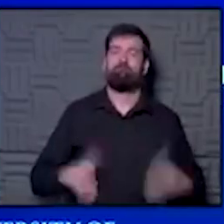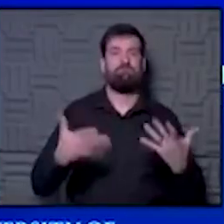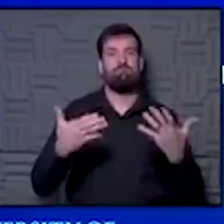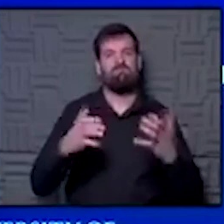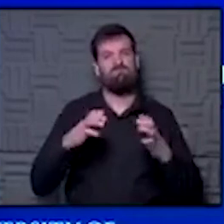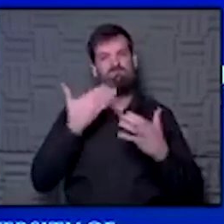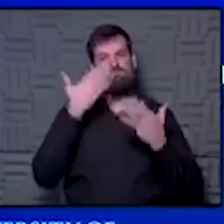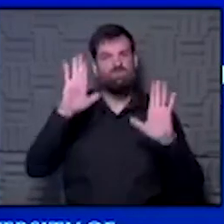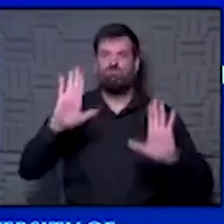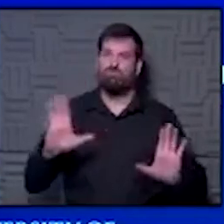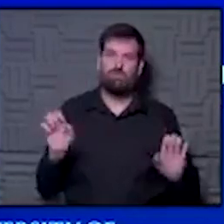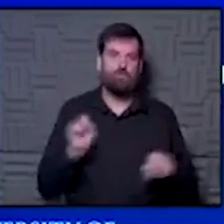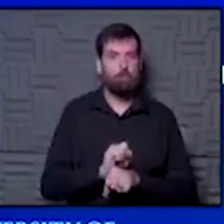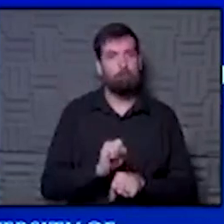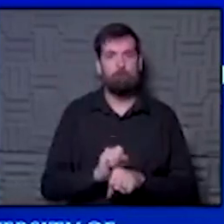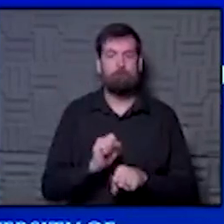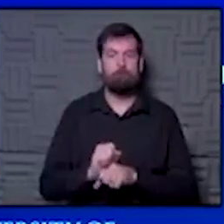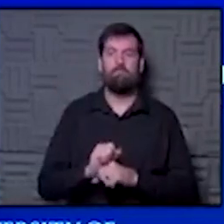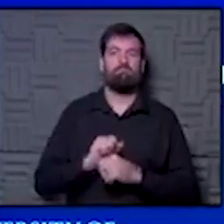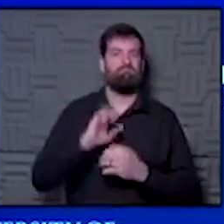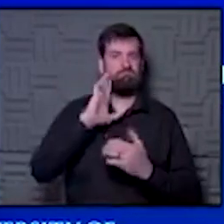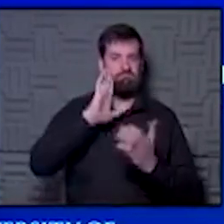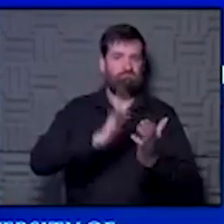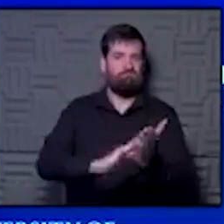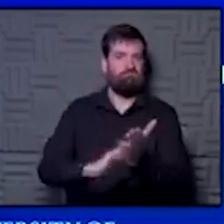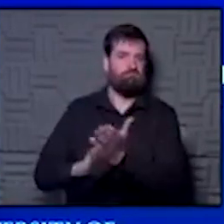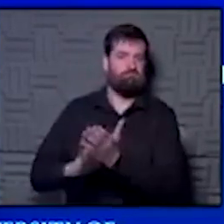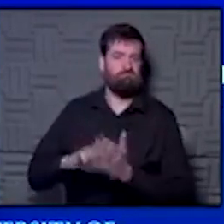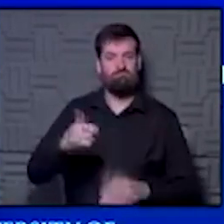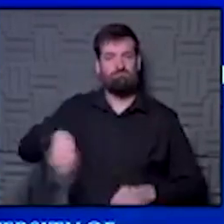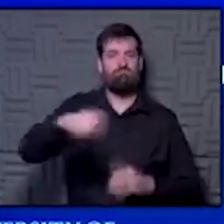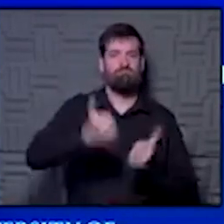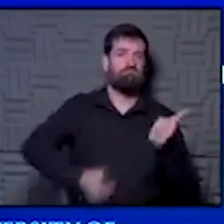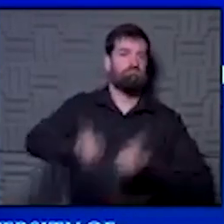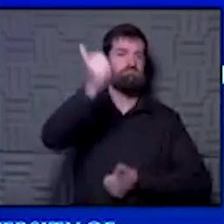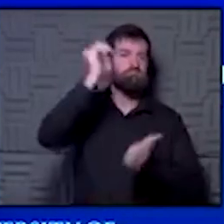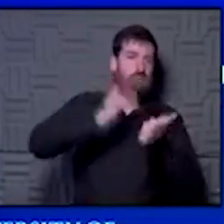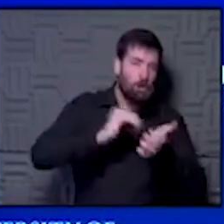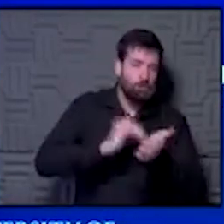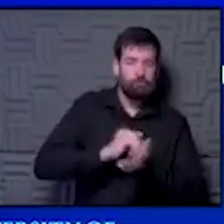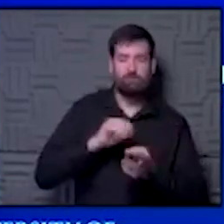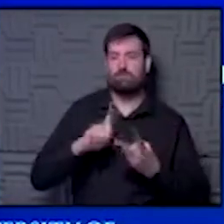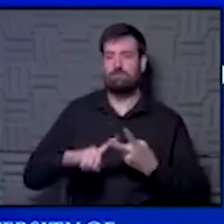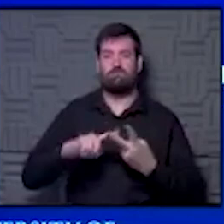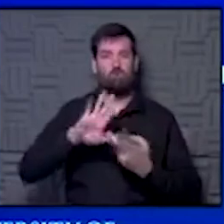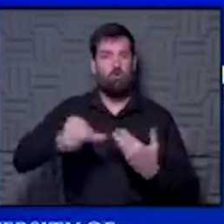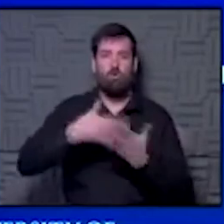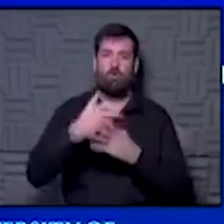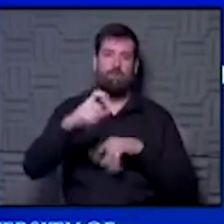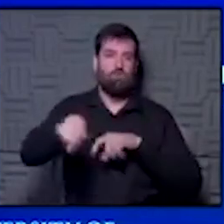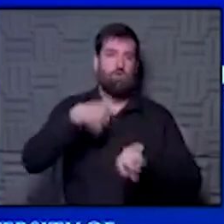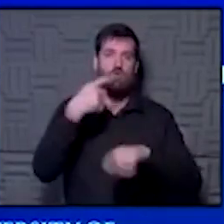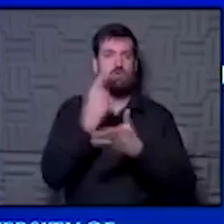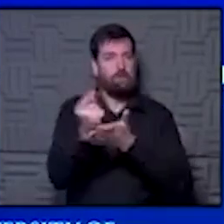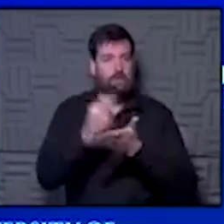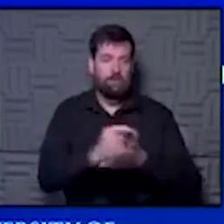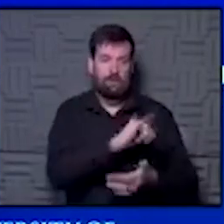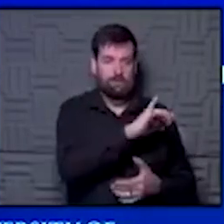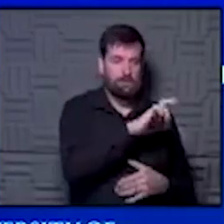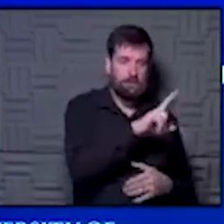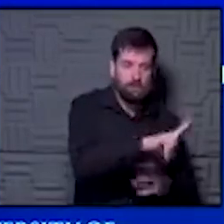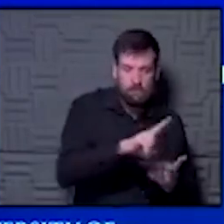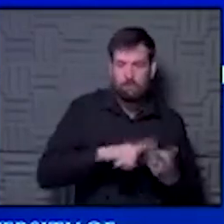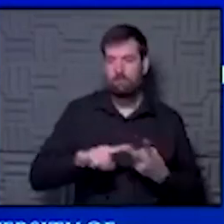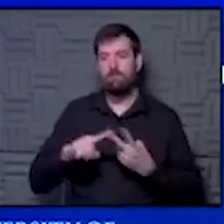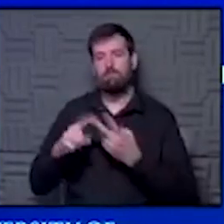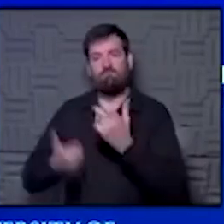And just the hats off to all of the folks who are on the chief medical officers and the teams that are on those calls we do every week on the ICU side, the